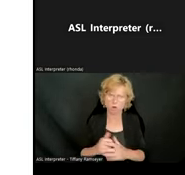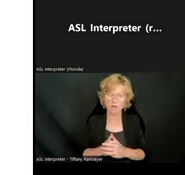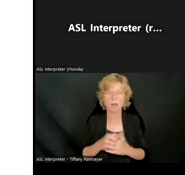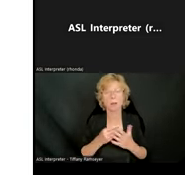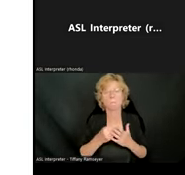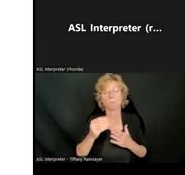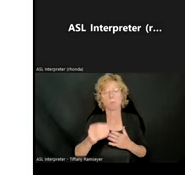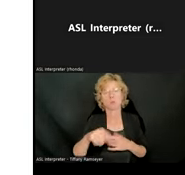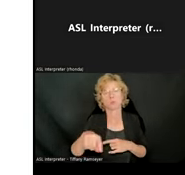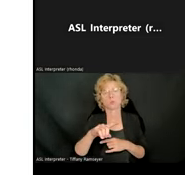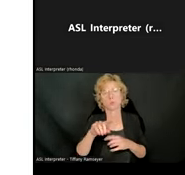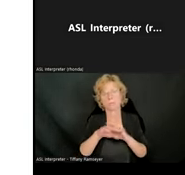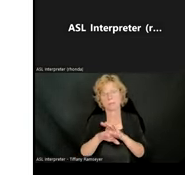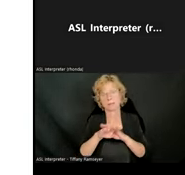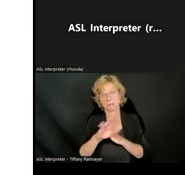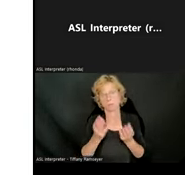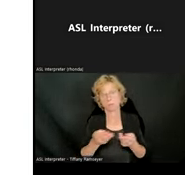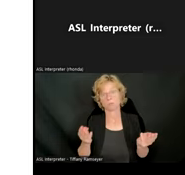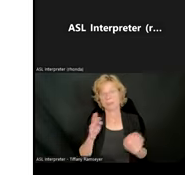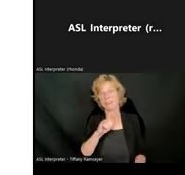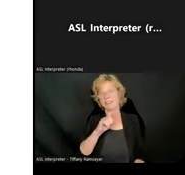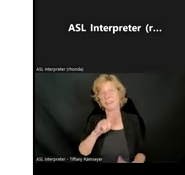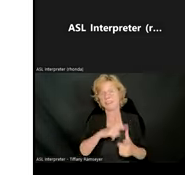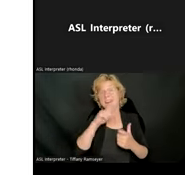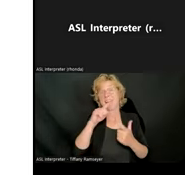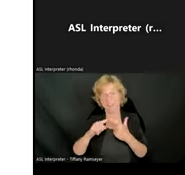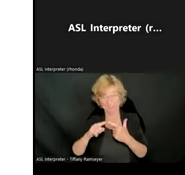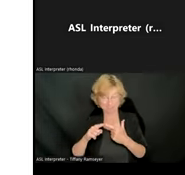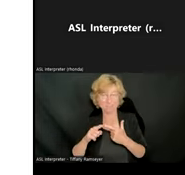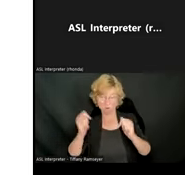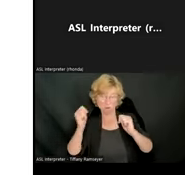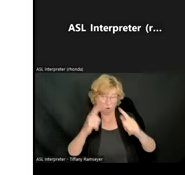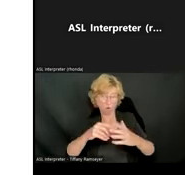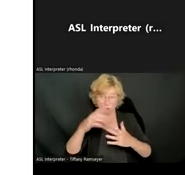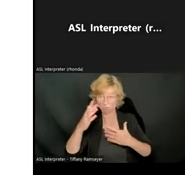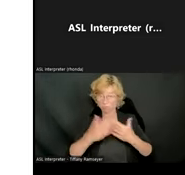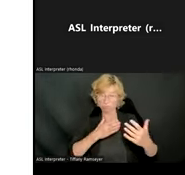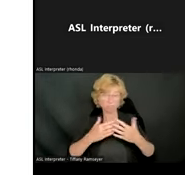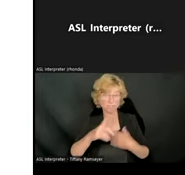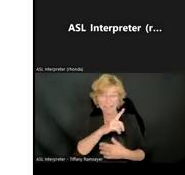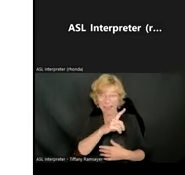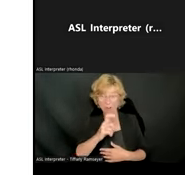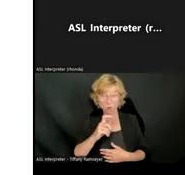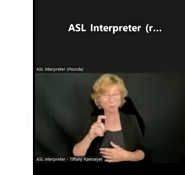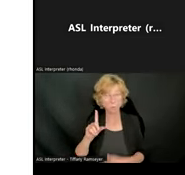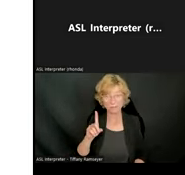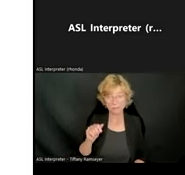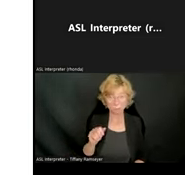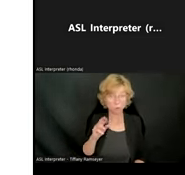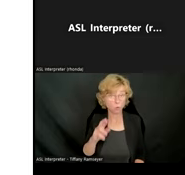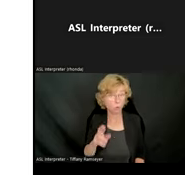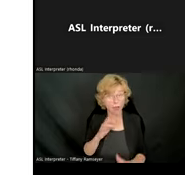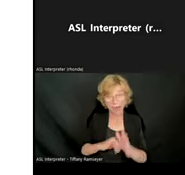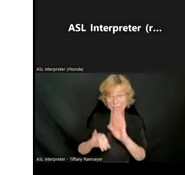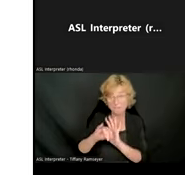those accessible materials. Because that way, all students, whether they have been diagnosed with a disability or have been identified